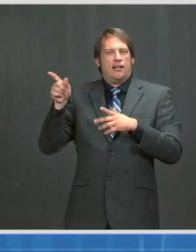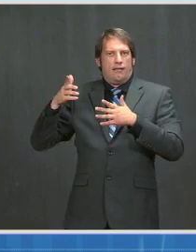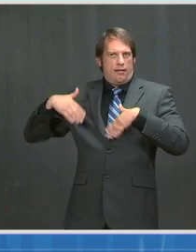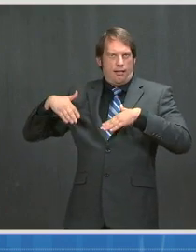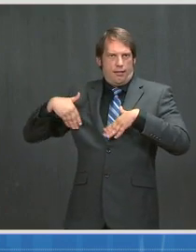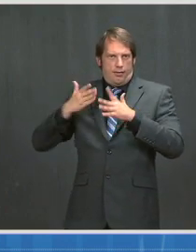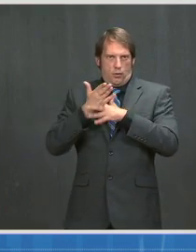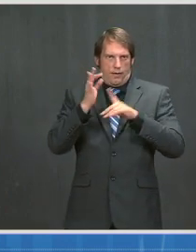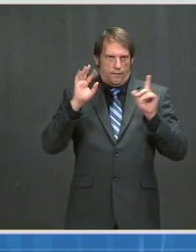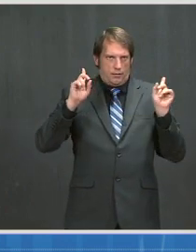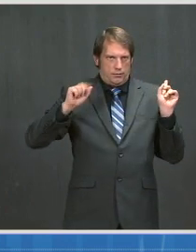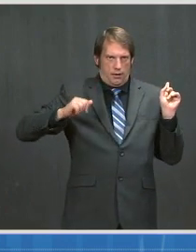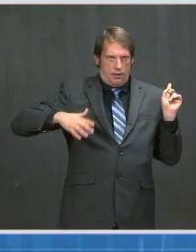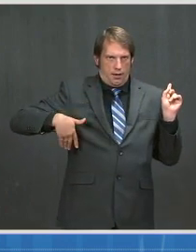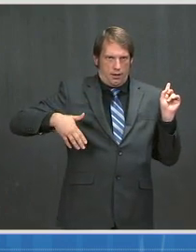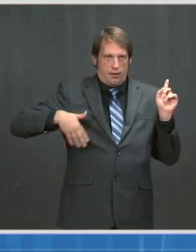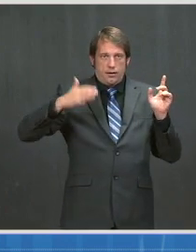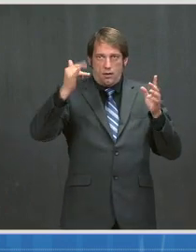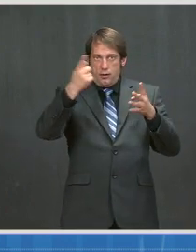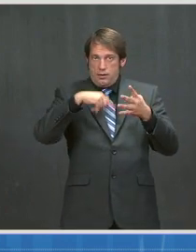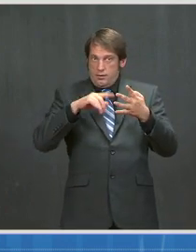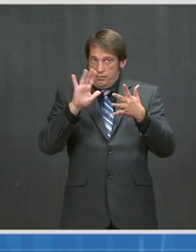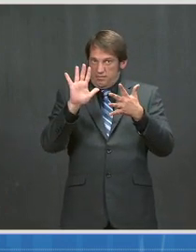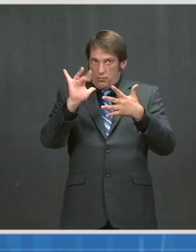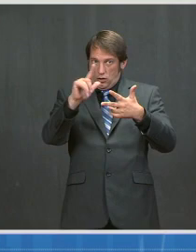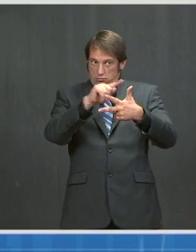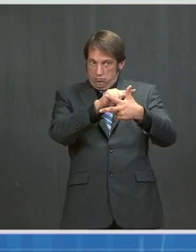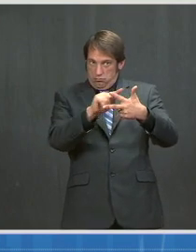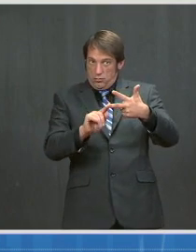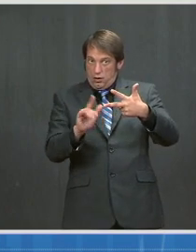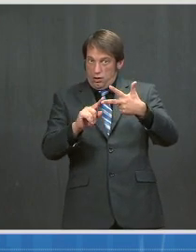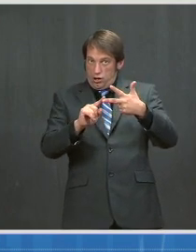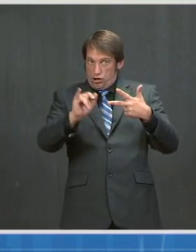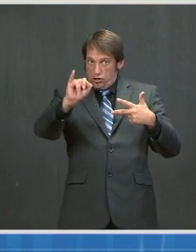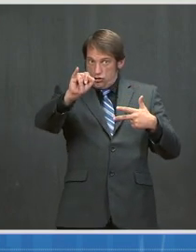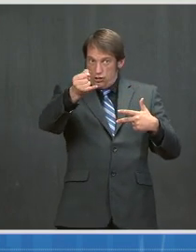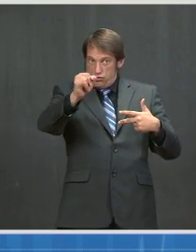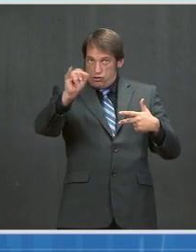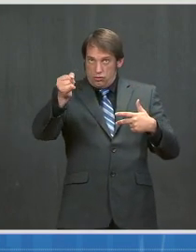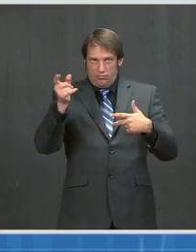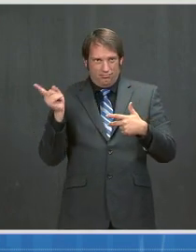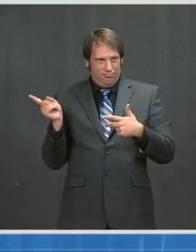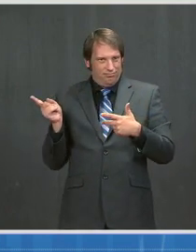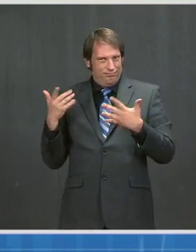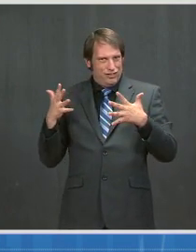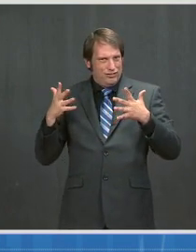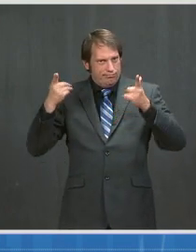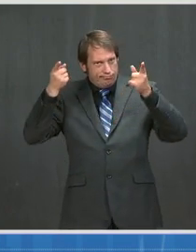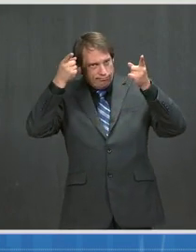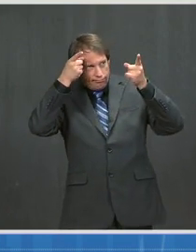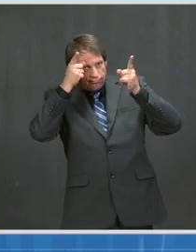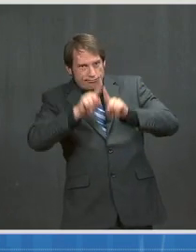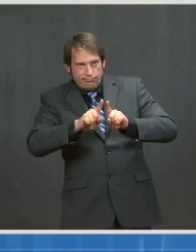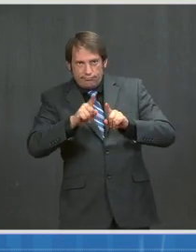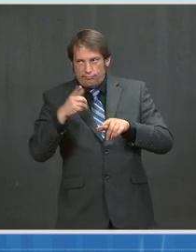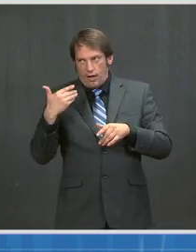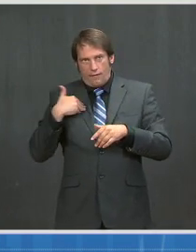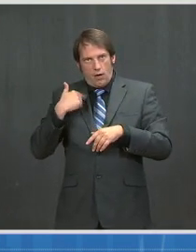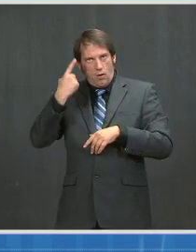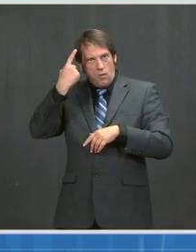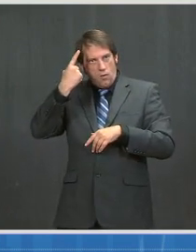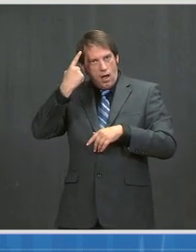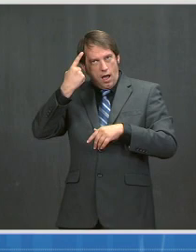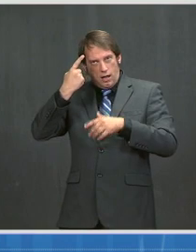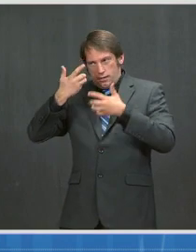situation in the plant. We want people to really appreciate that, that those who have received the J&J doses, that